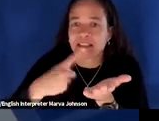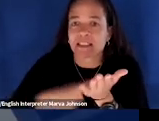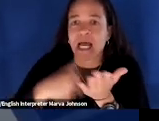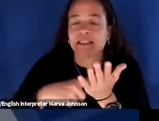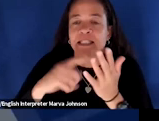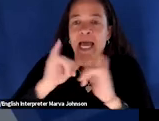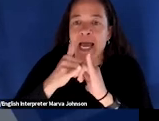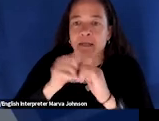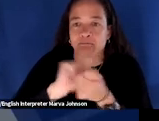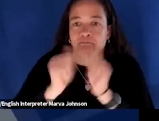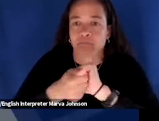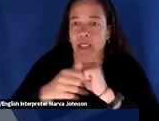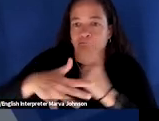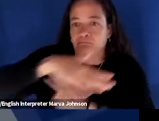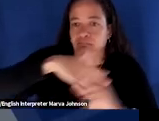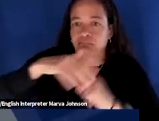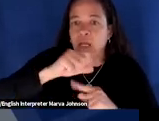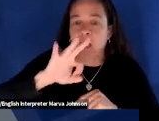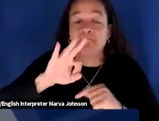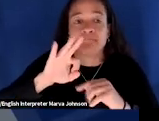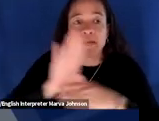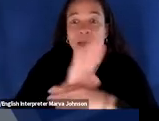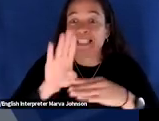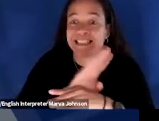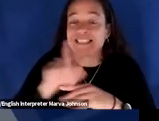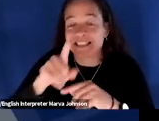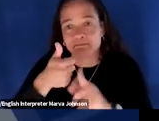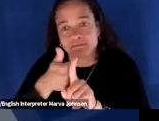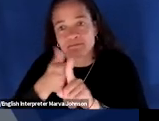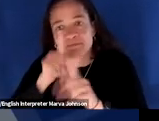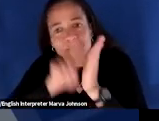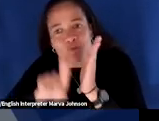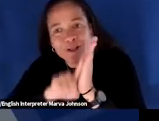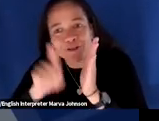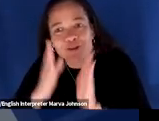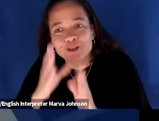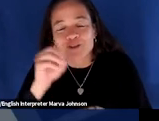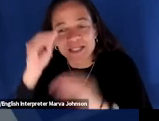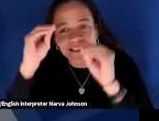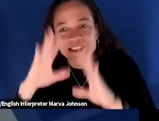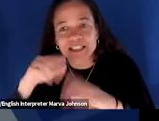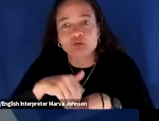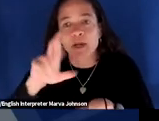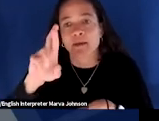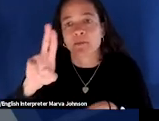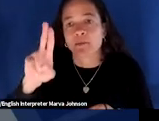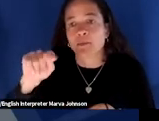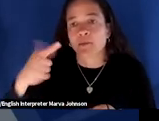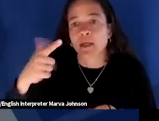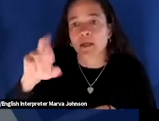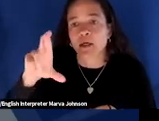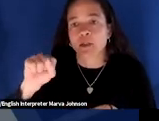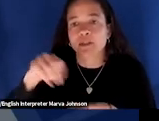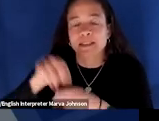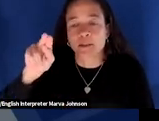her time thinking about nothing but as she uh works as a researcher and teacher professor at uh rutgers university over there in new jersey